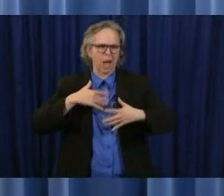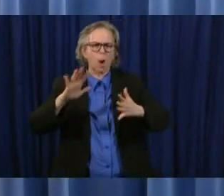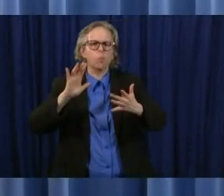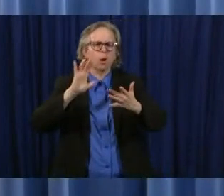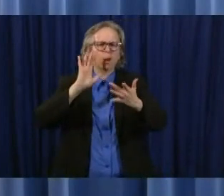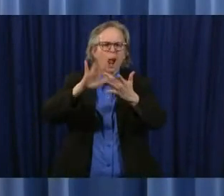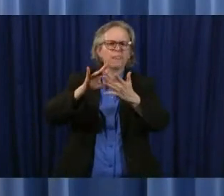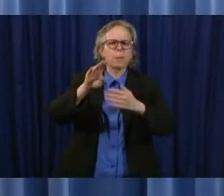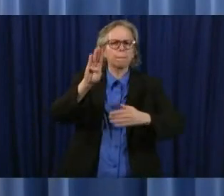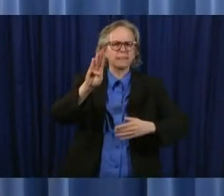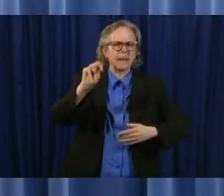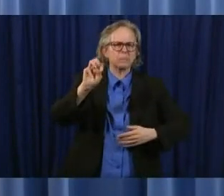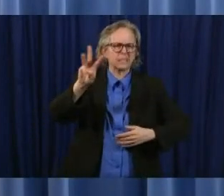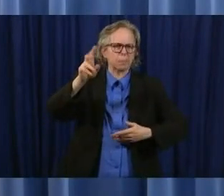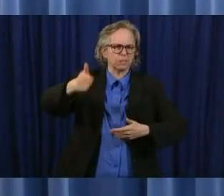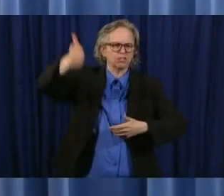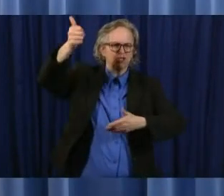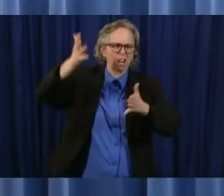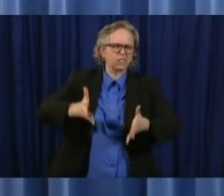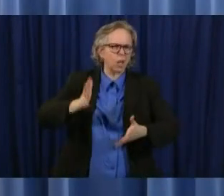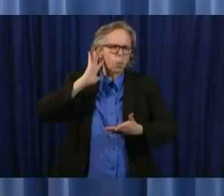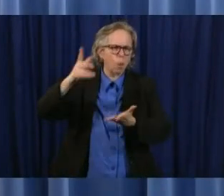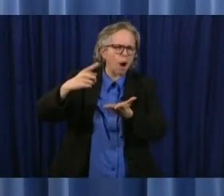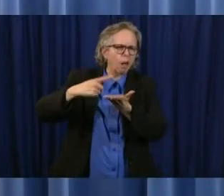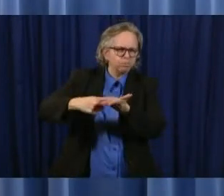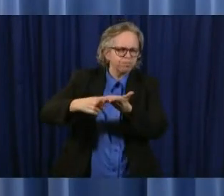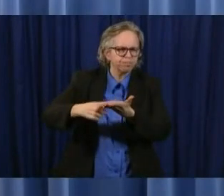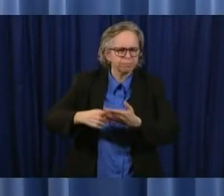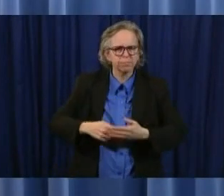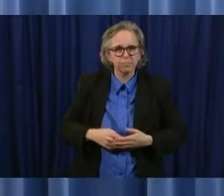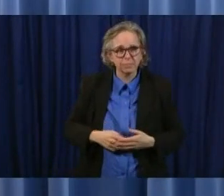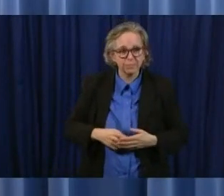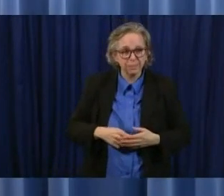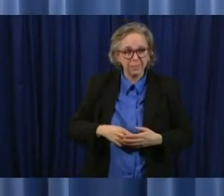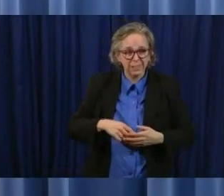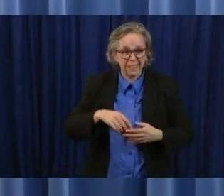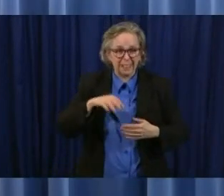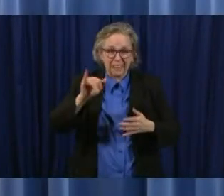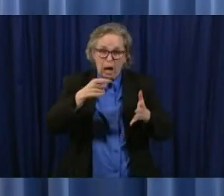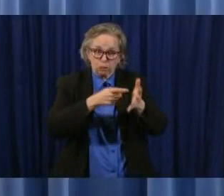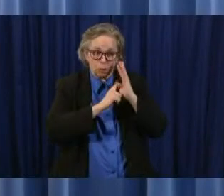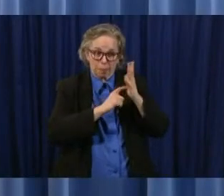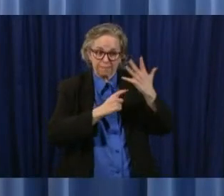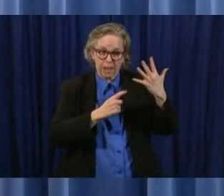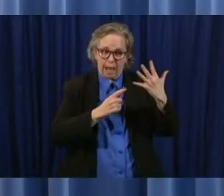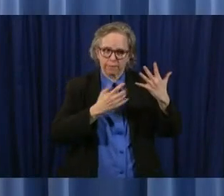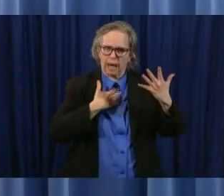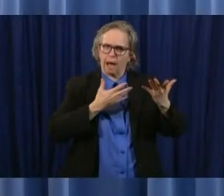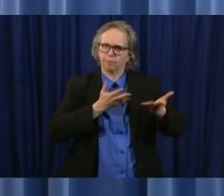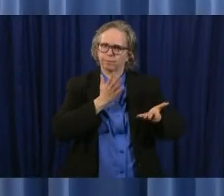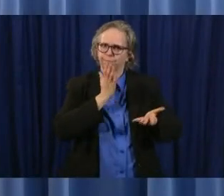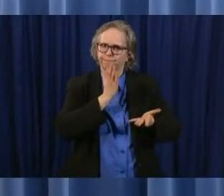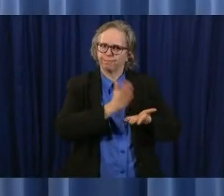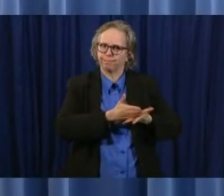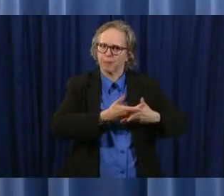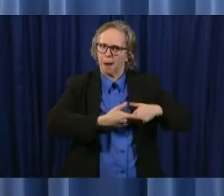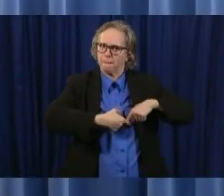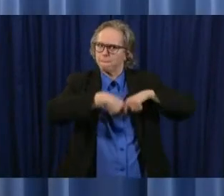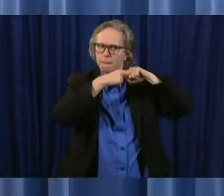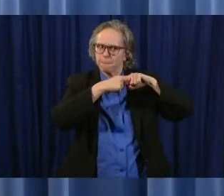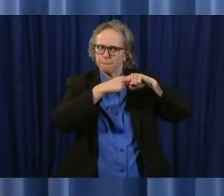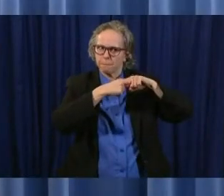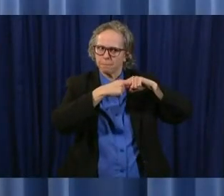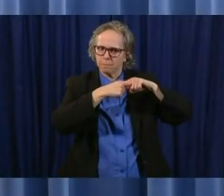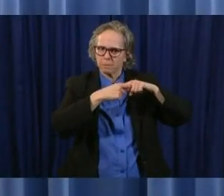you know we've stopped the requirements uh we've kind of let people uh go over time